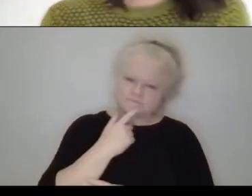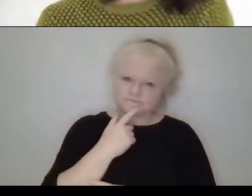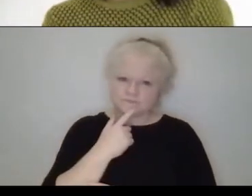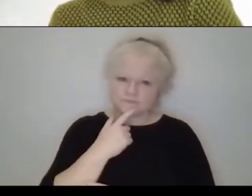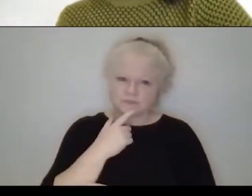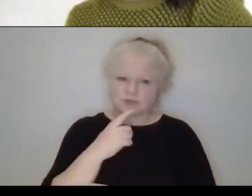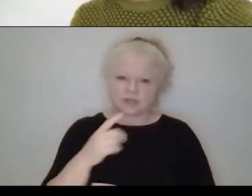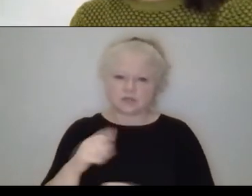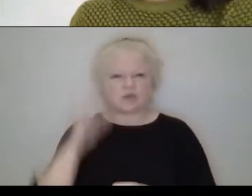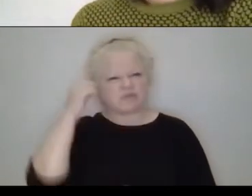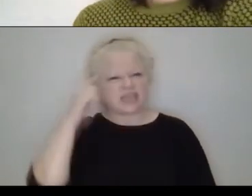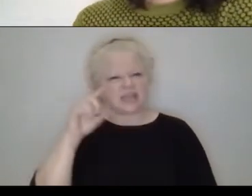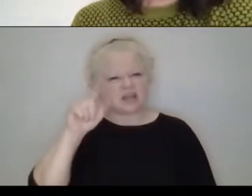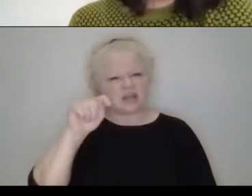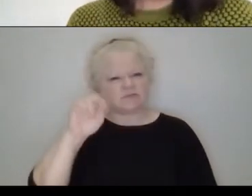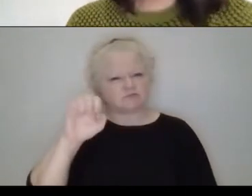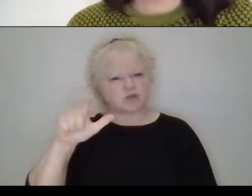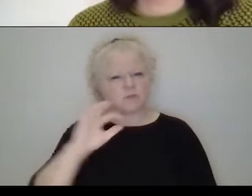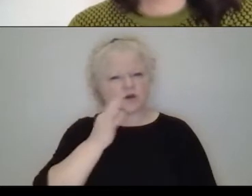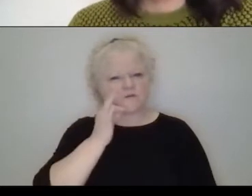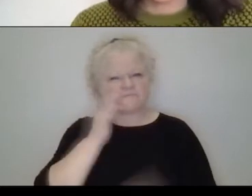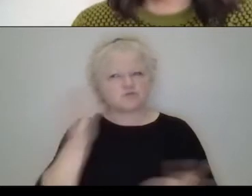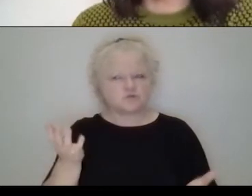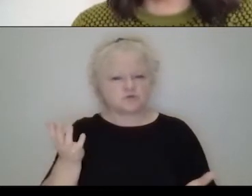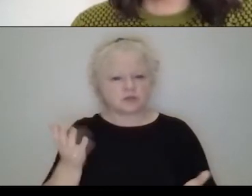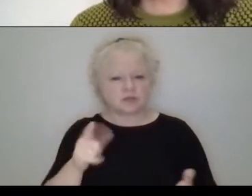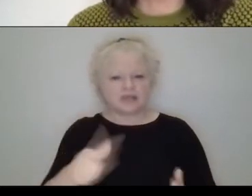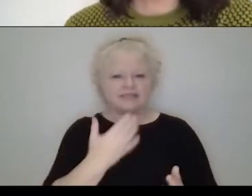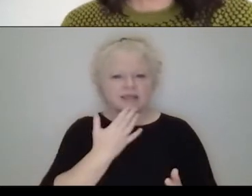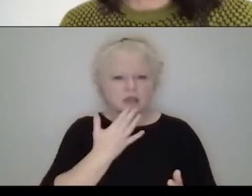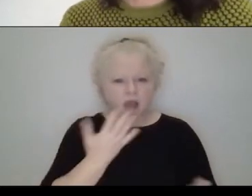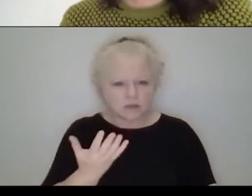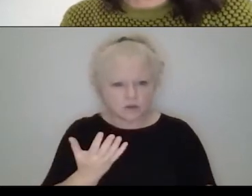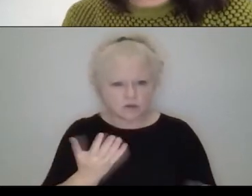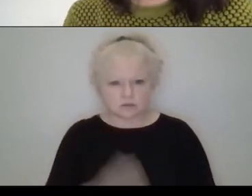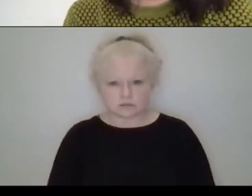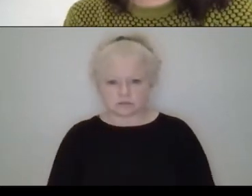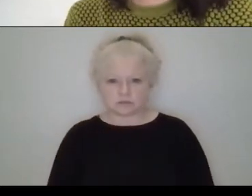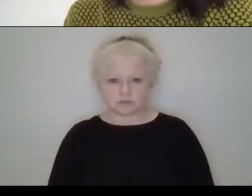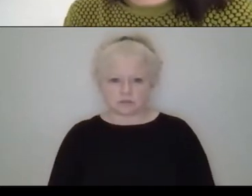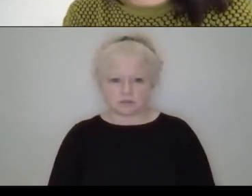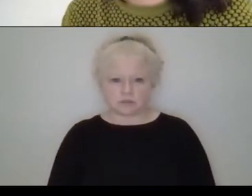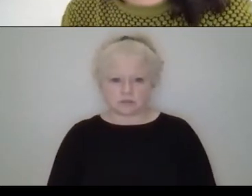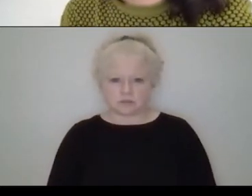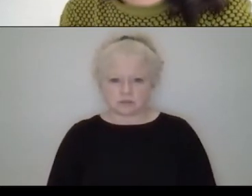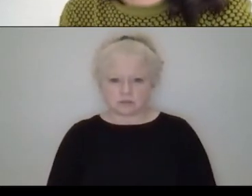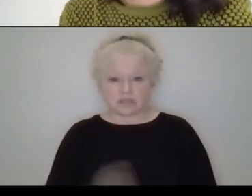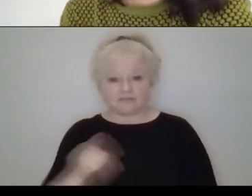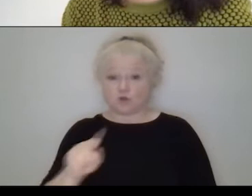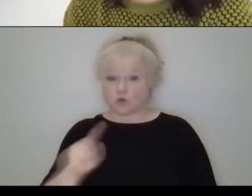fruits, and this experience of color, you know, if you take a look of our work, colorful,